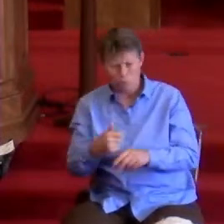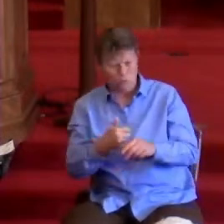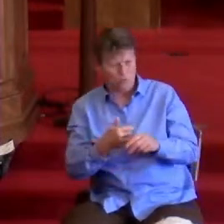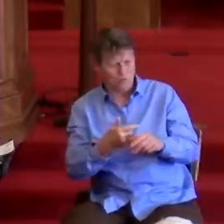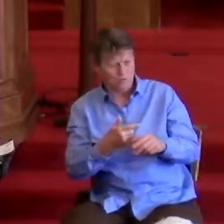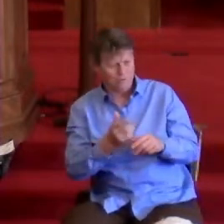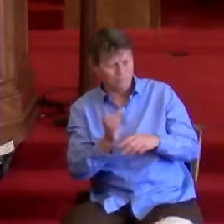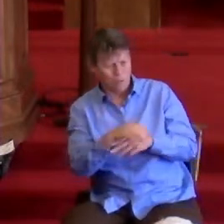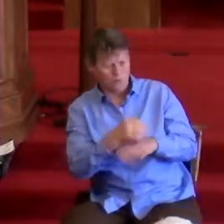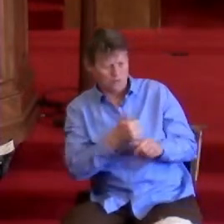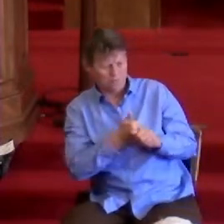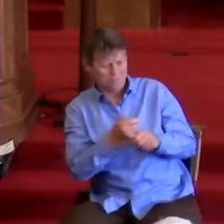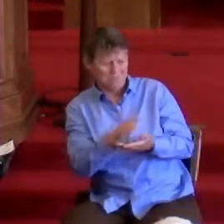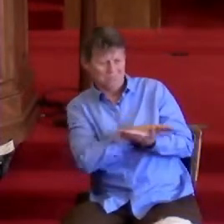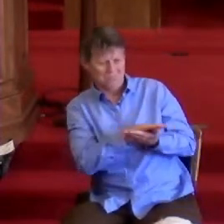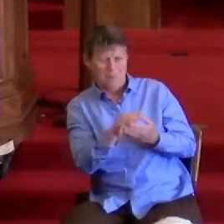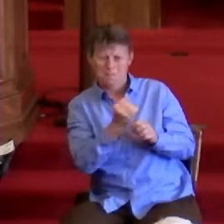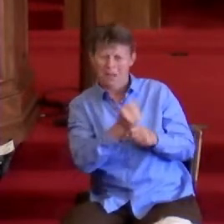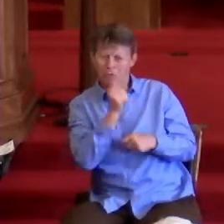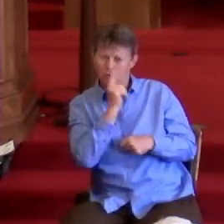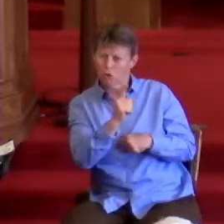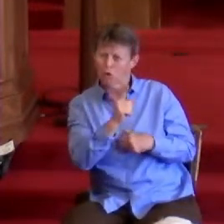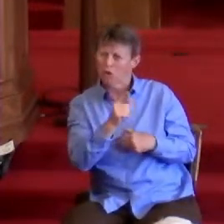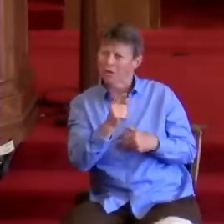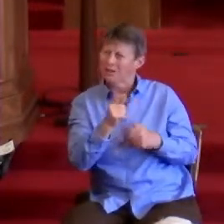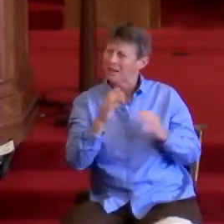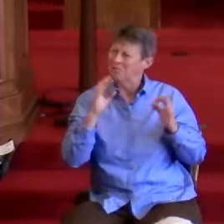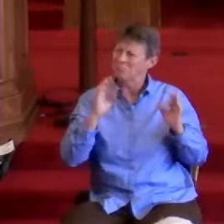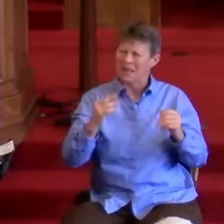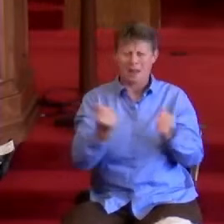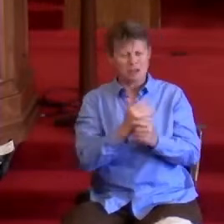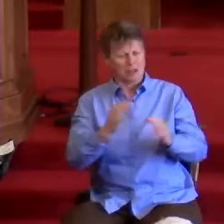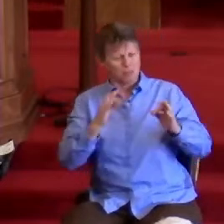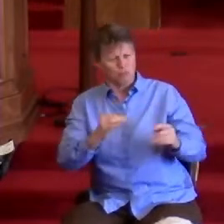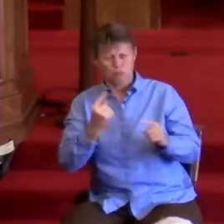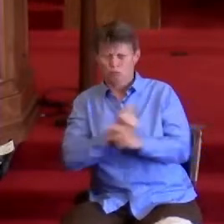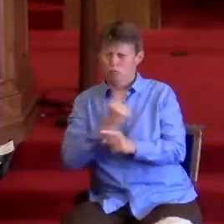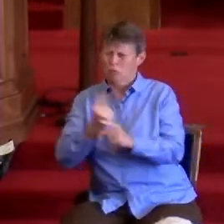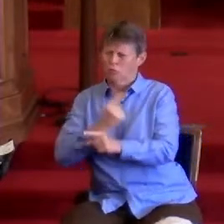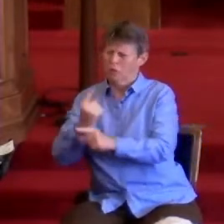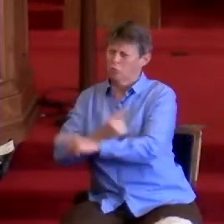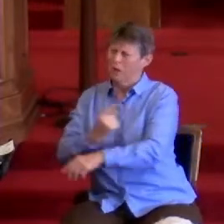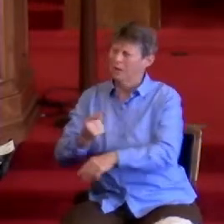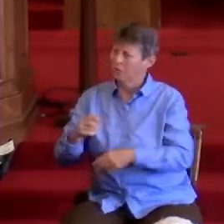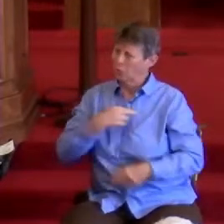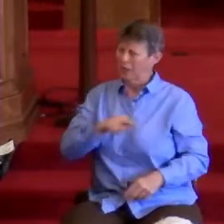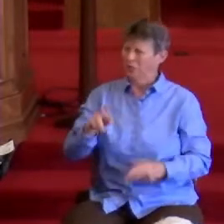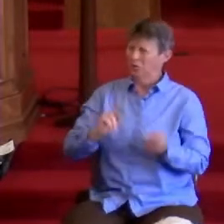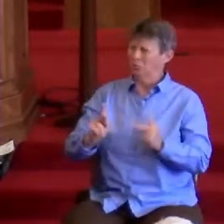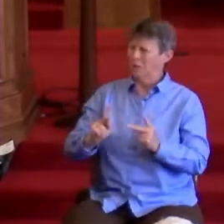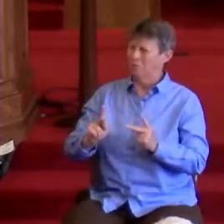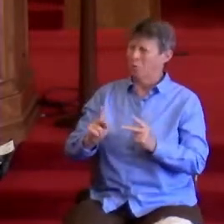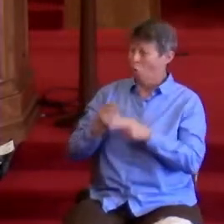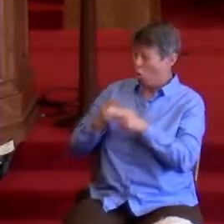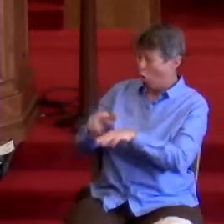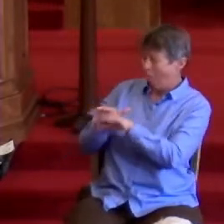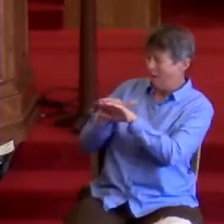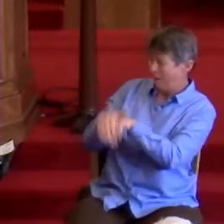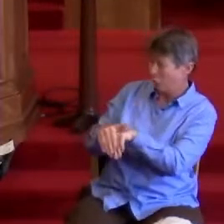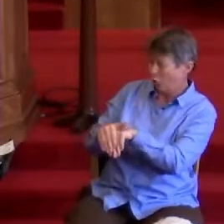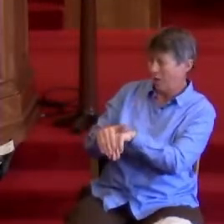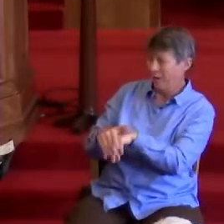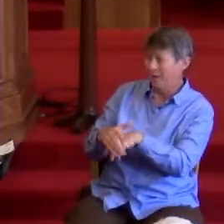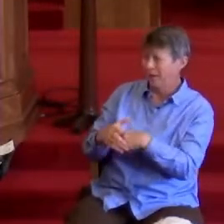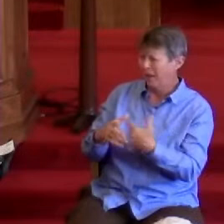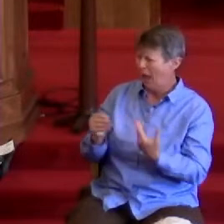and making sure every I is dotted and every T is crossed. I mean, you don't call religious people hypocrites and broods